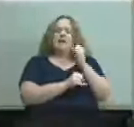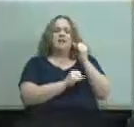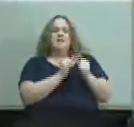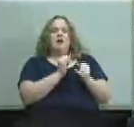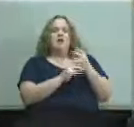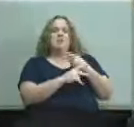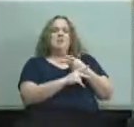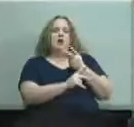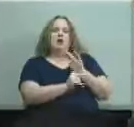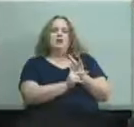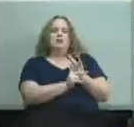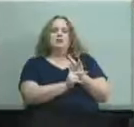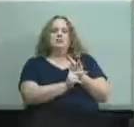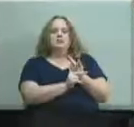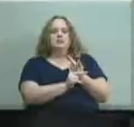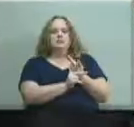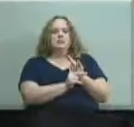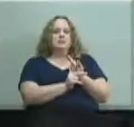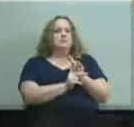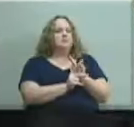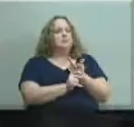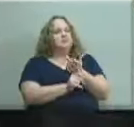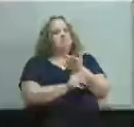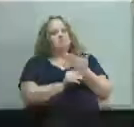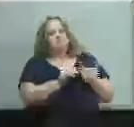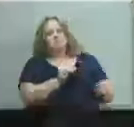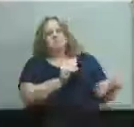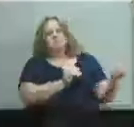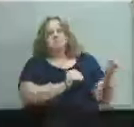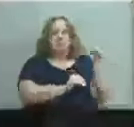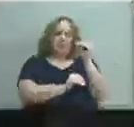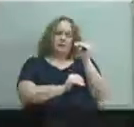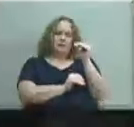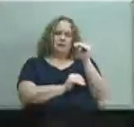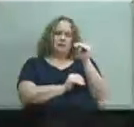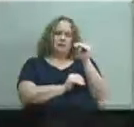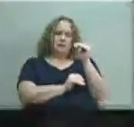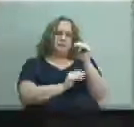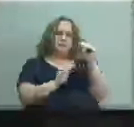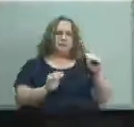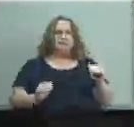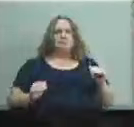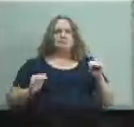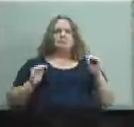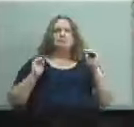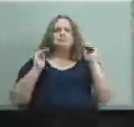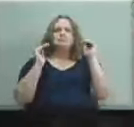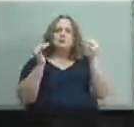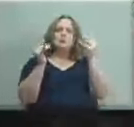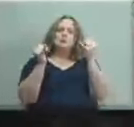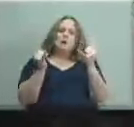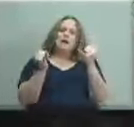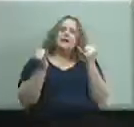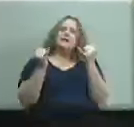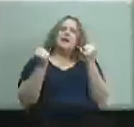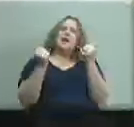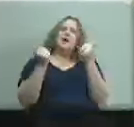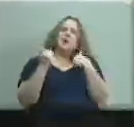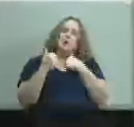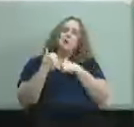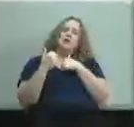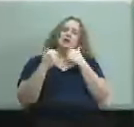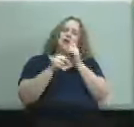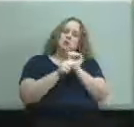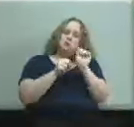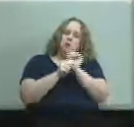um i think um markedly better so we're in the um in the midst of pulling all that all together and